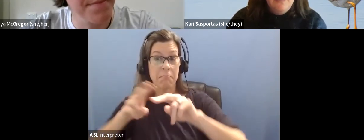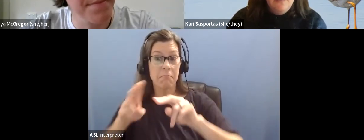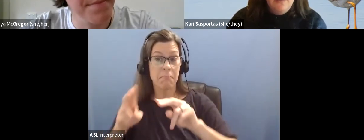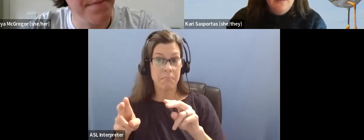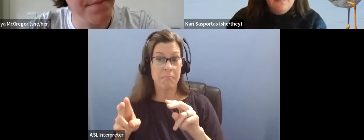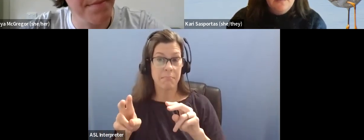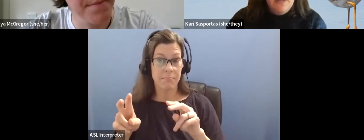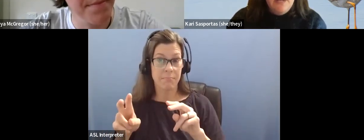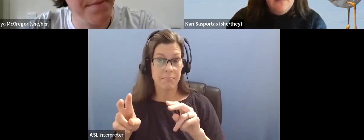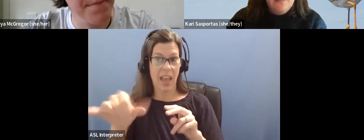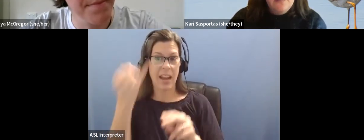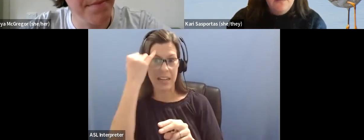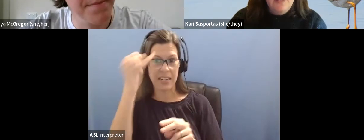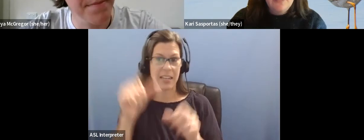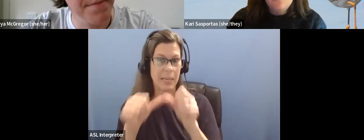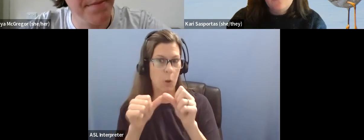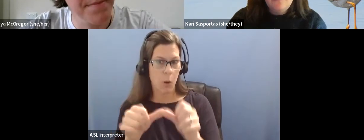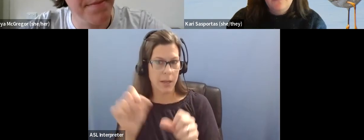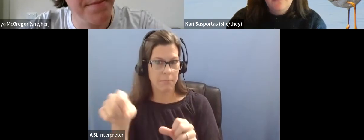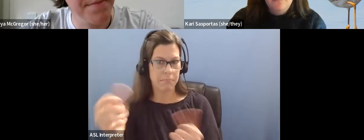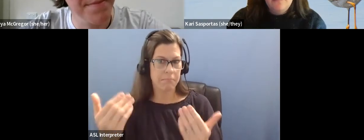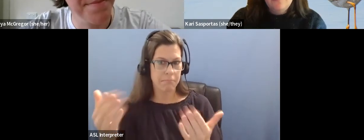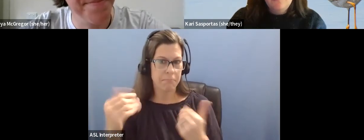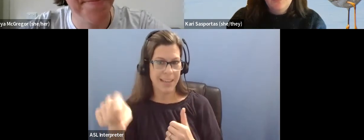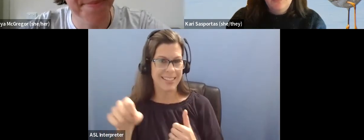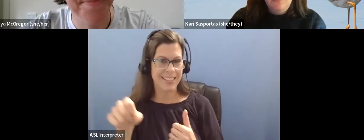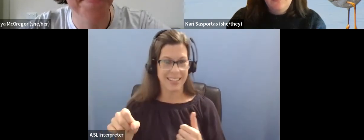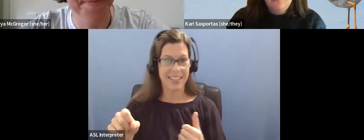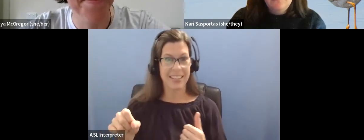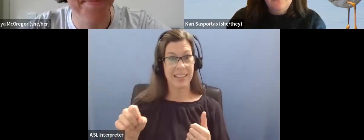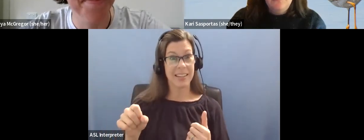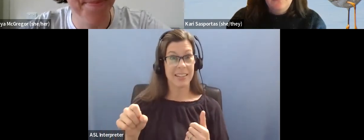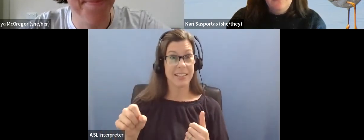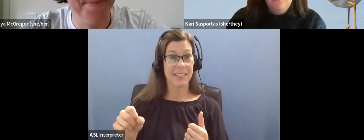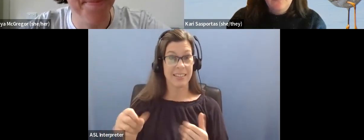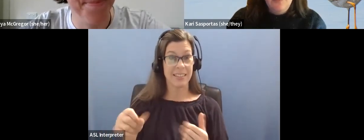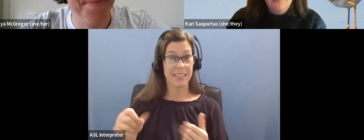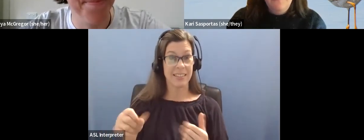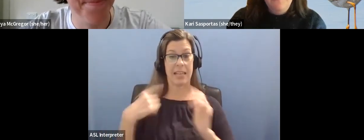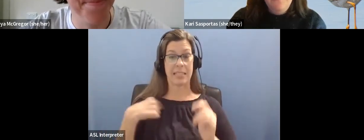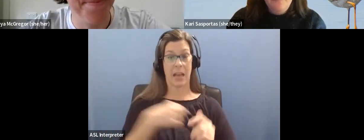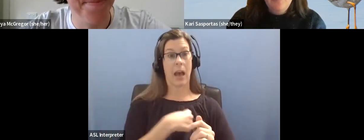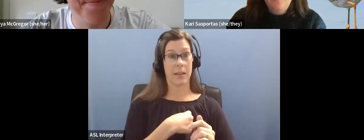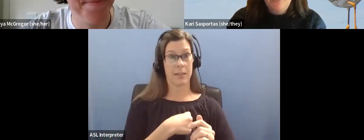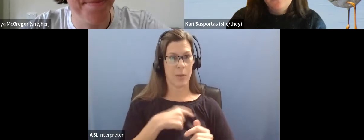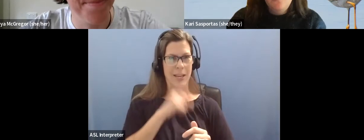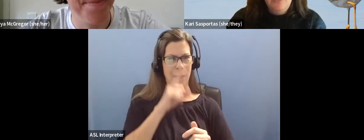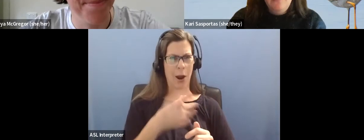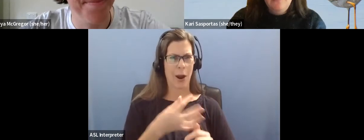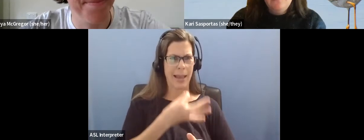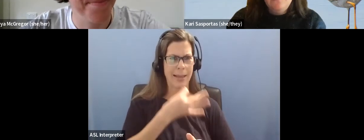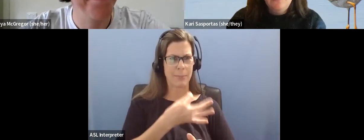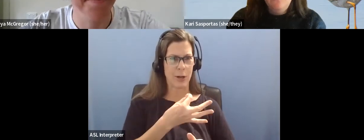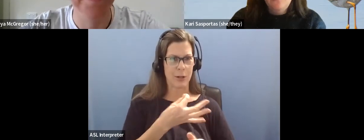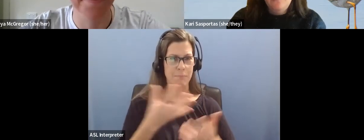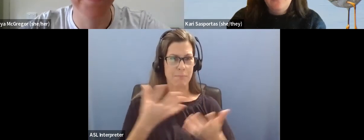using us as experts on our disability, I think is, um, you know, the best way